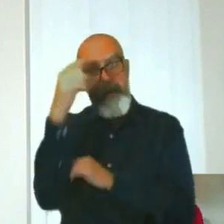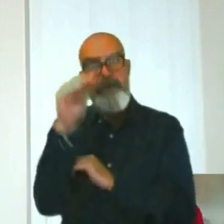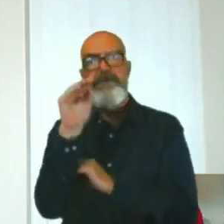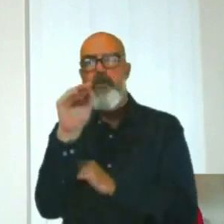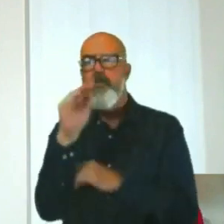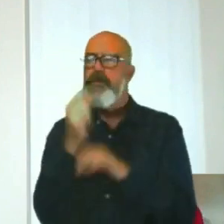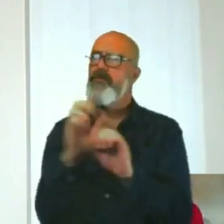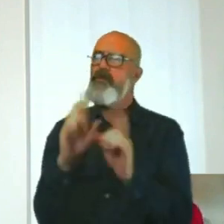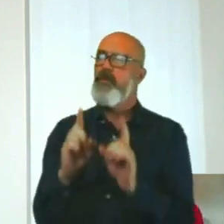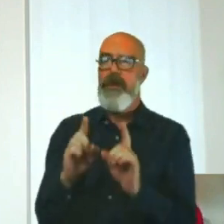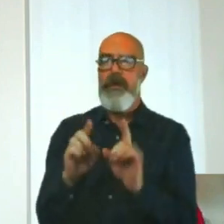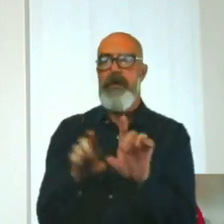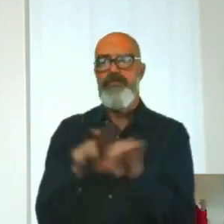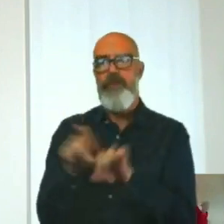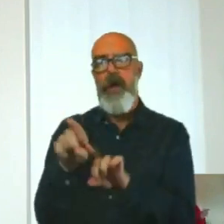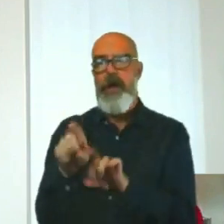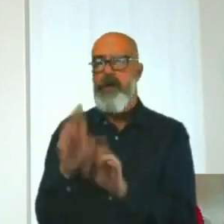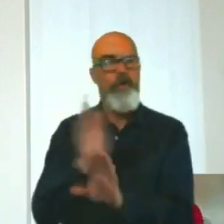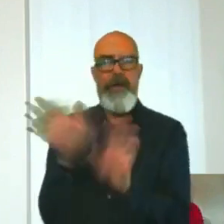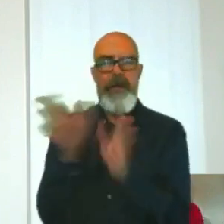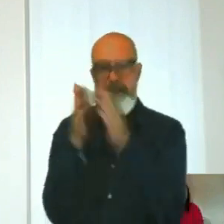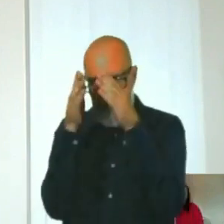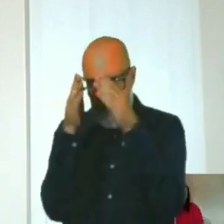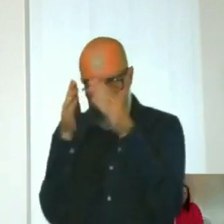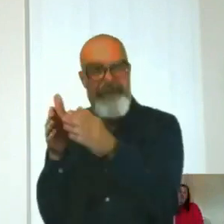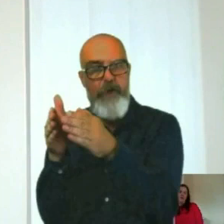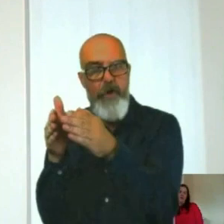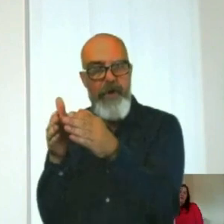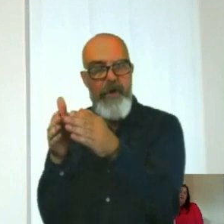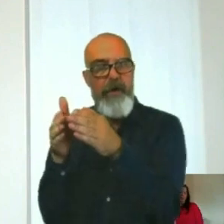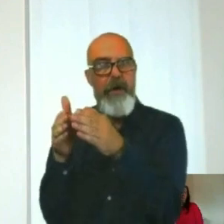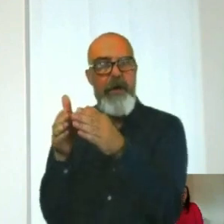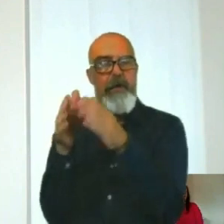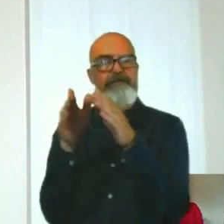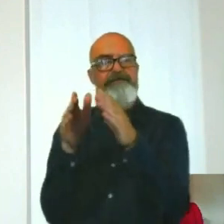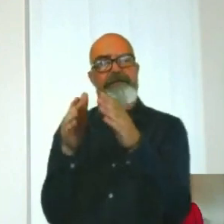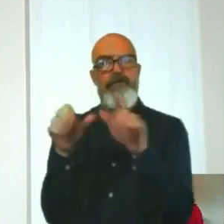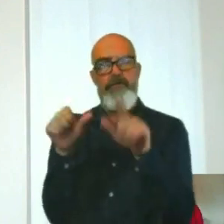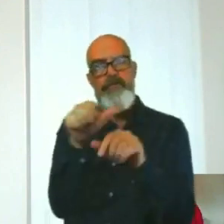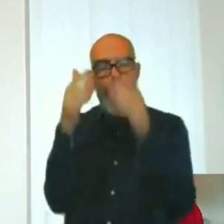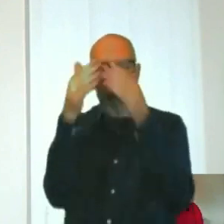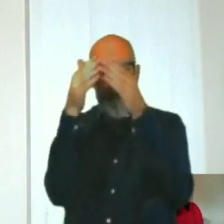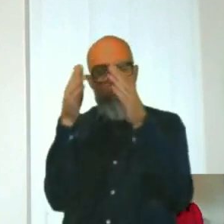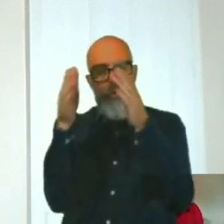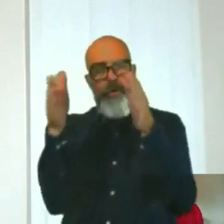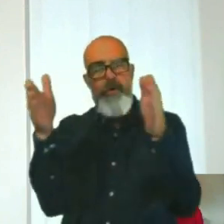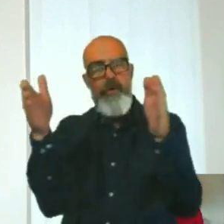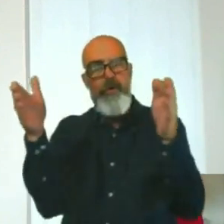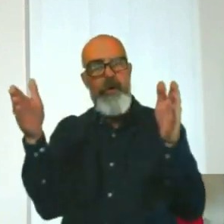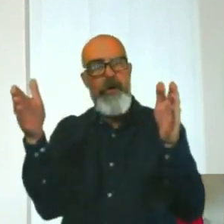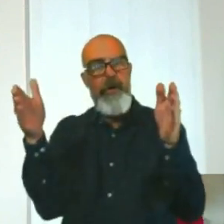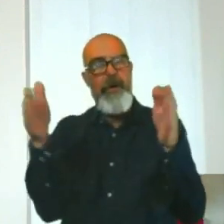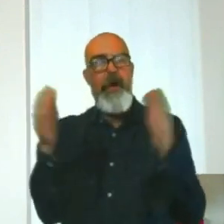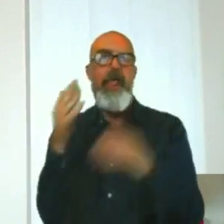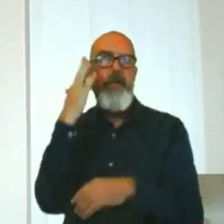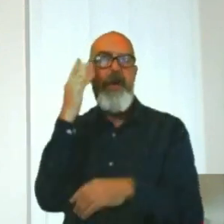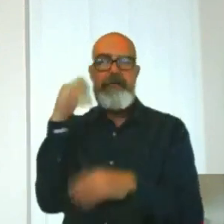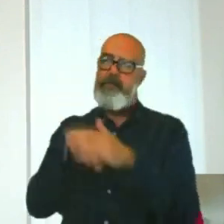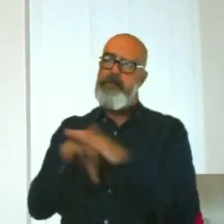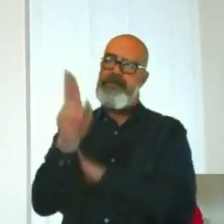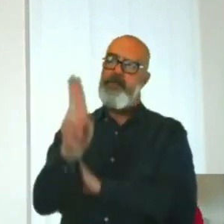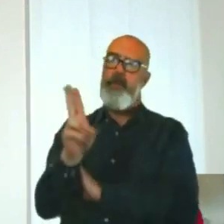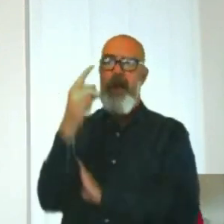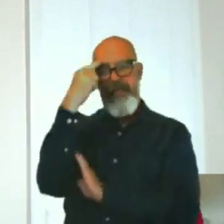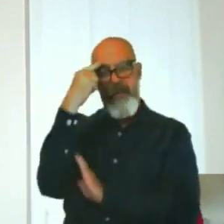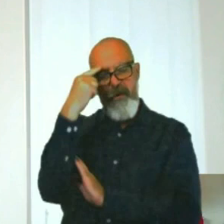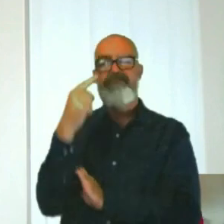and broaden what you want to do. Sorry, broaden your thinking, because, you know, I think when I was at school, I sort of had it in my head that I wanted